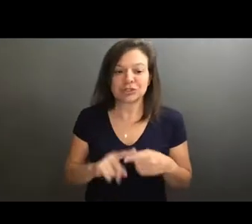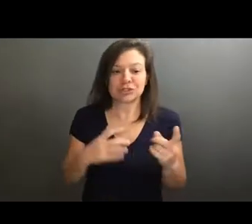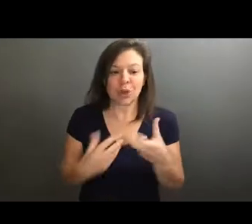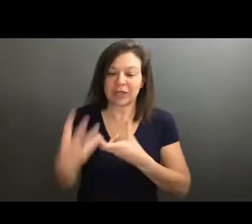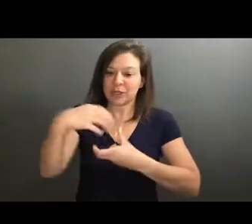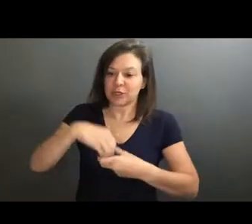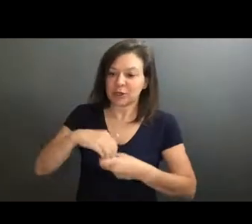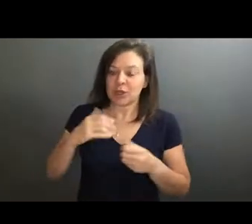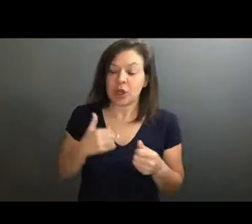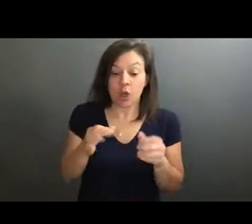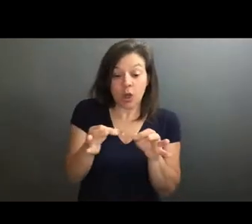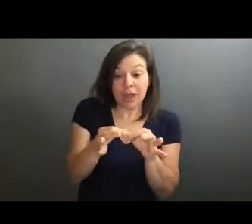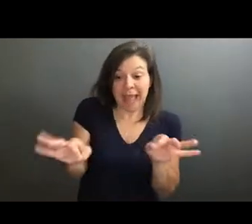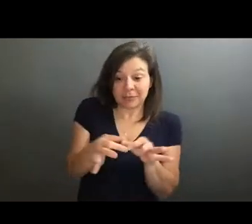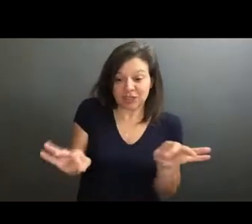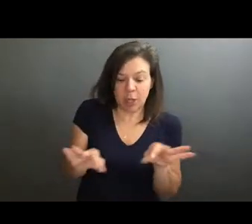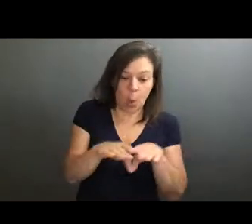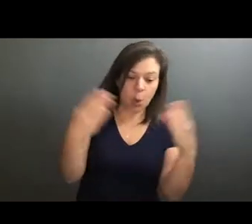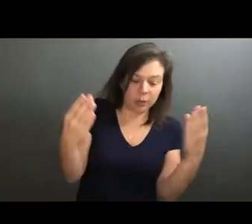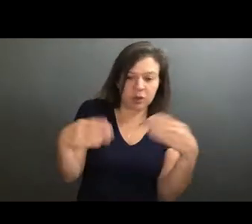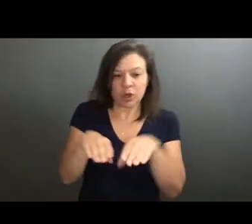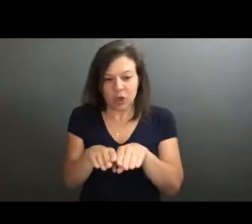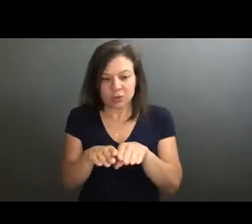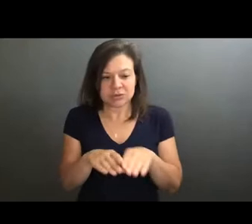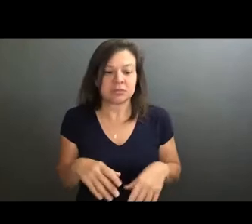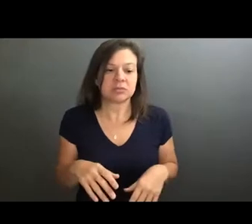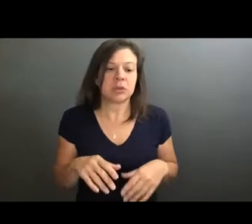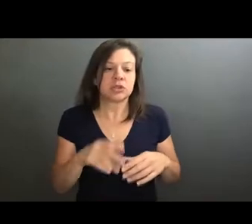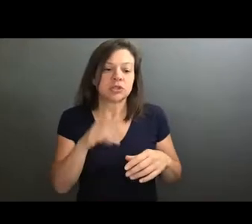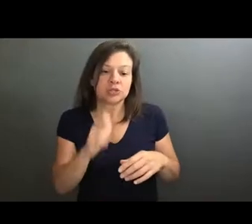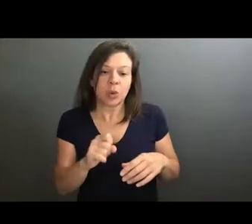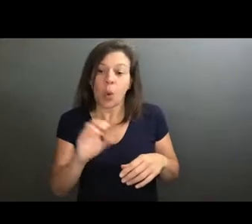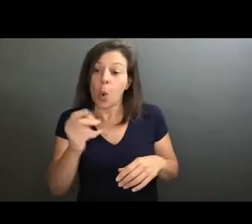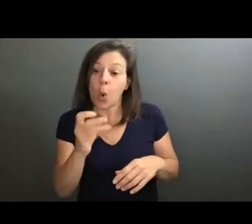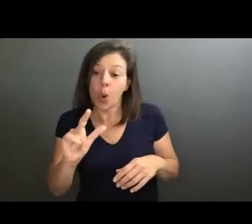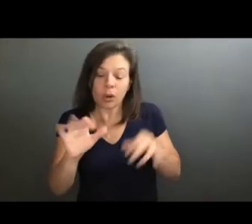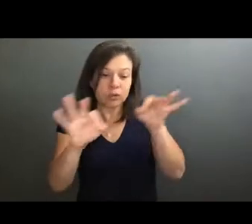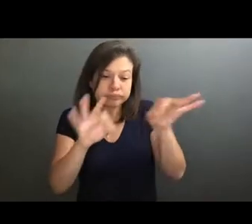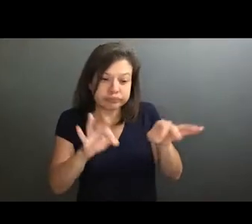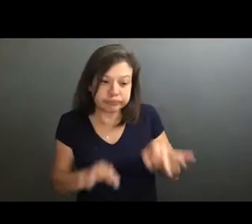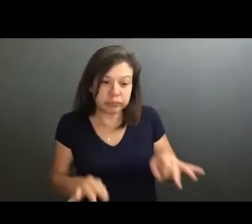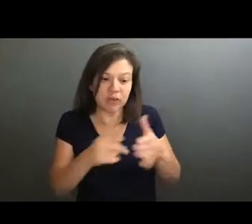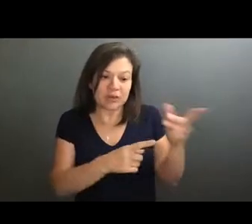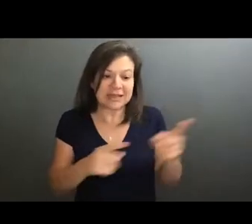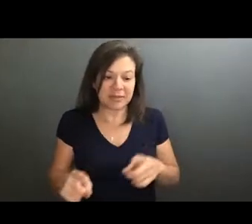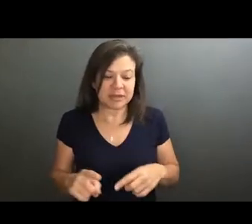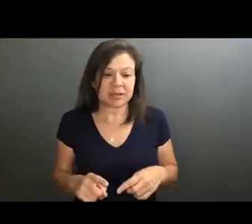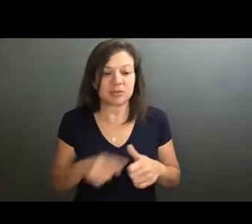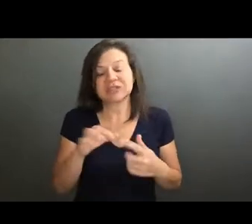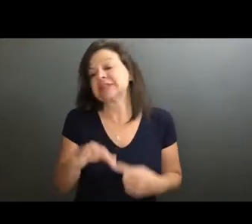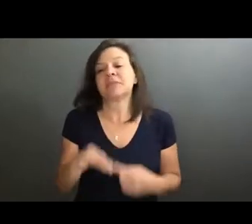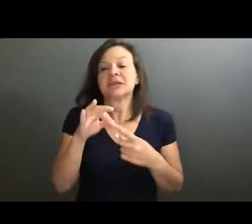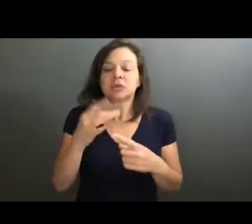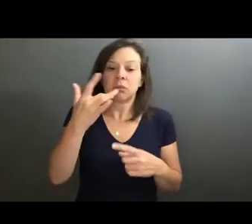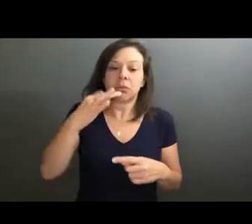closed or open captions of the kind of spoken or even oral content in general, which is especially helpful